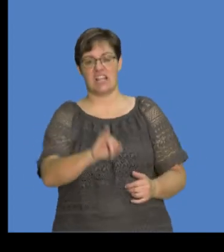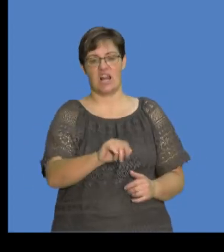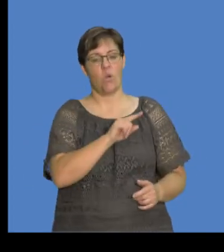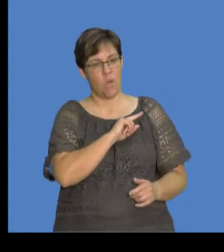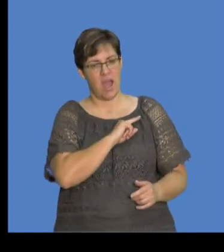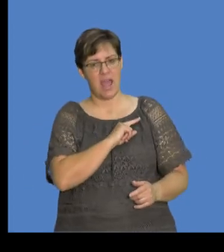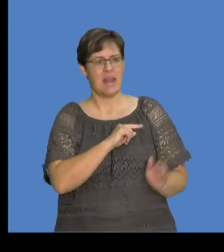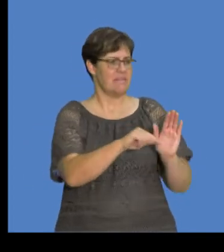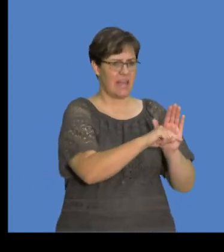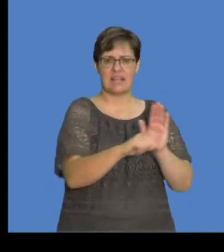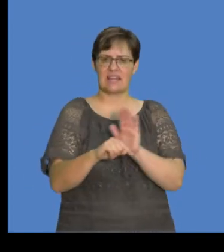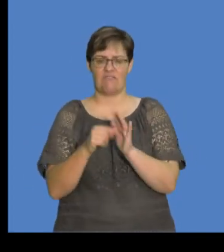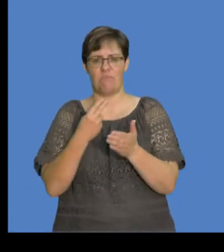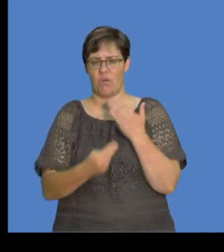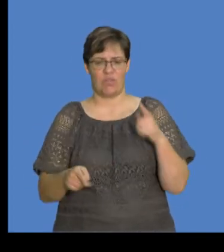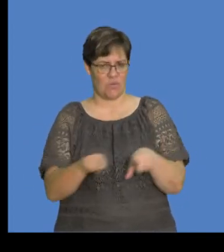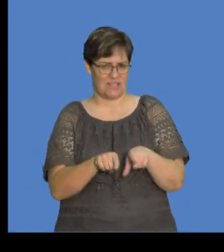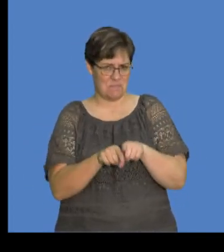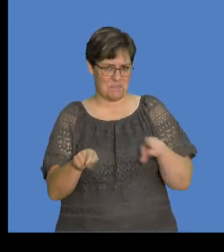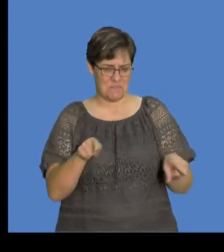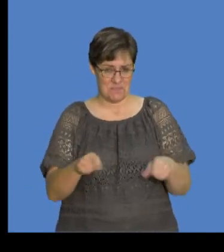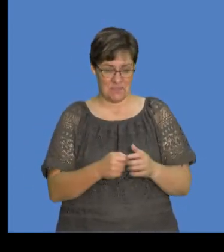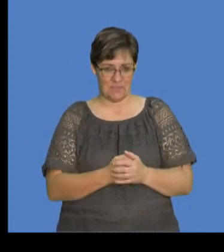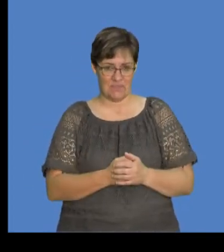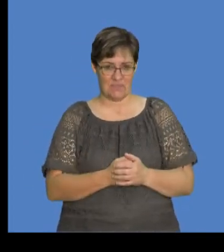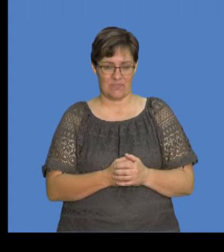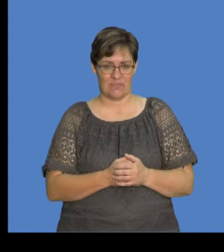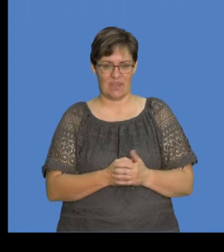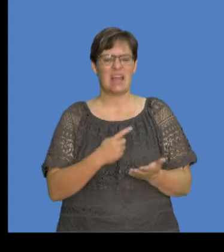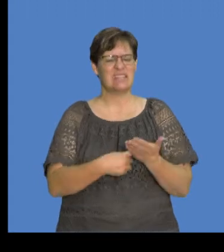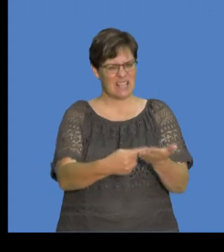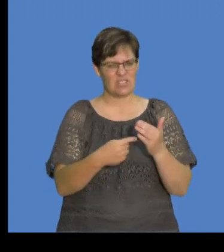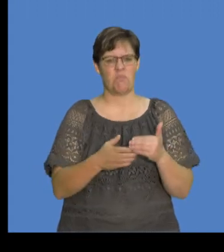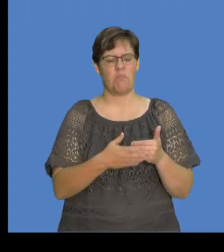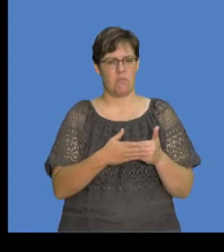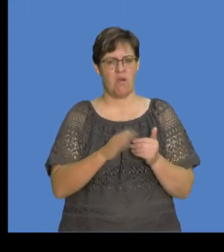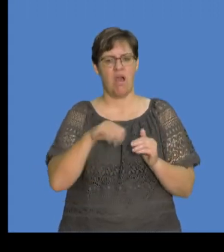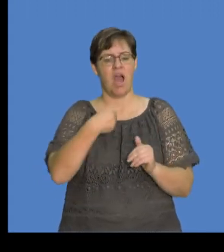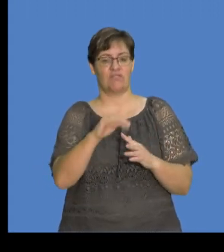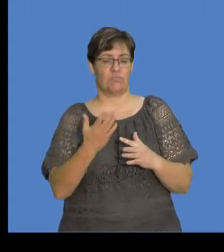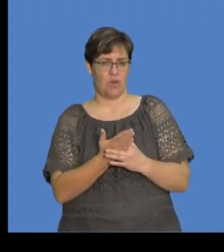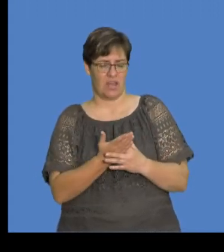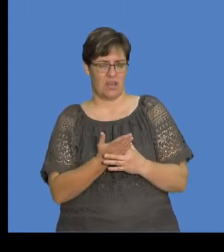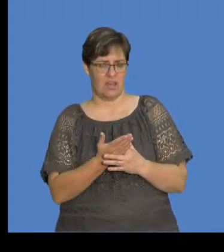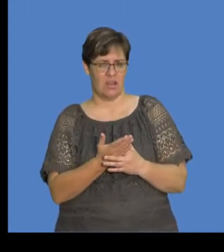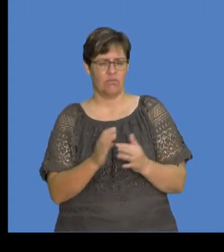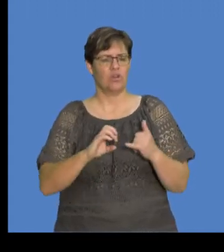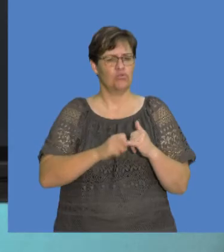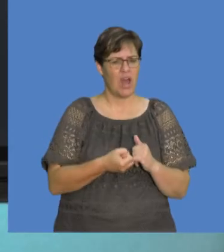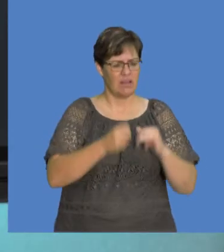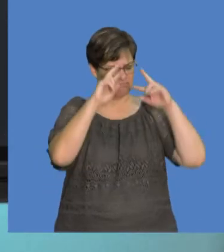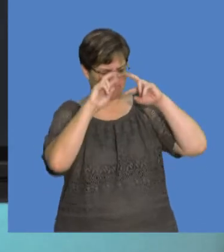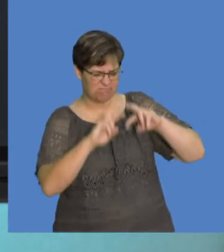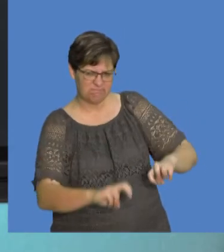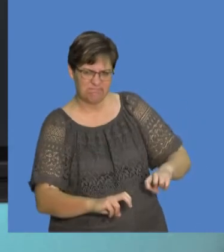exists because they are still, in this case, essentially like charges. Okay, we'll take the discussion further after the short break